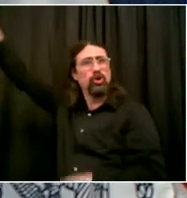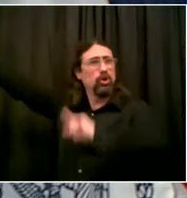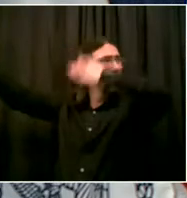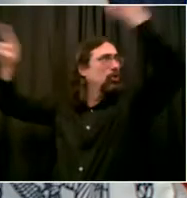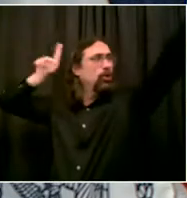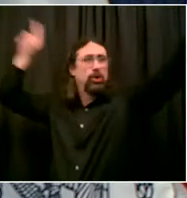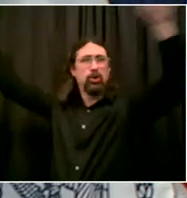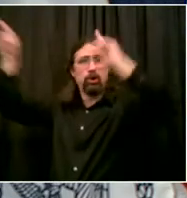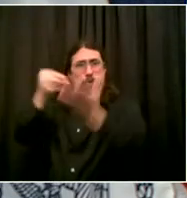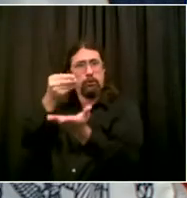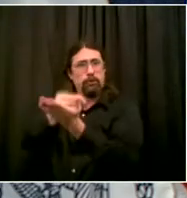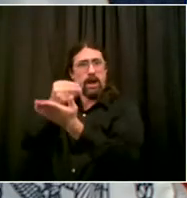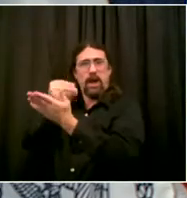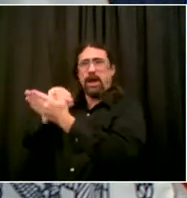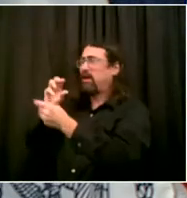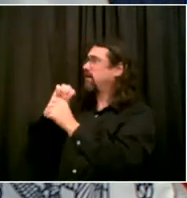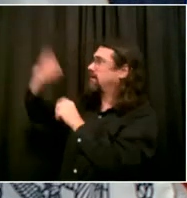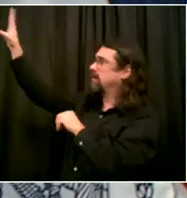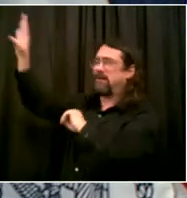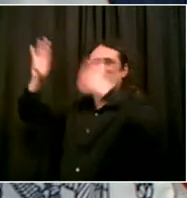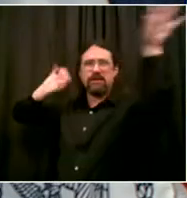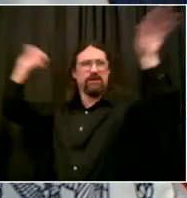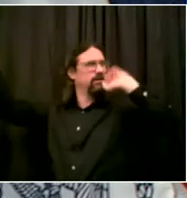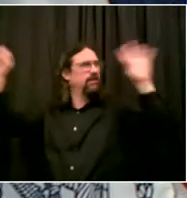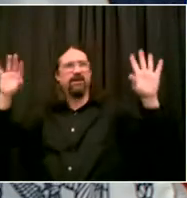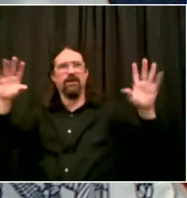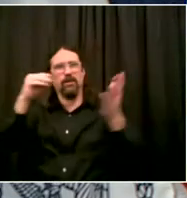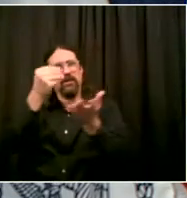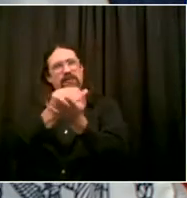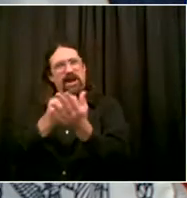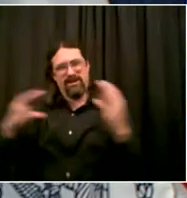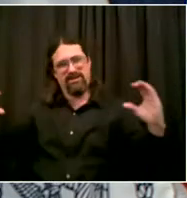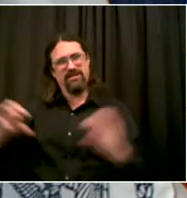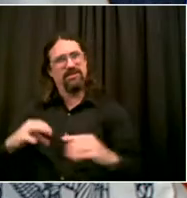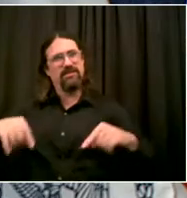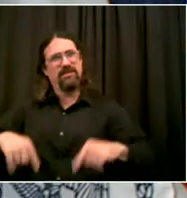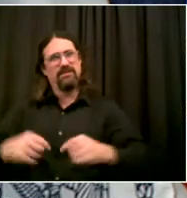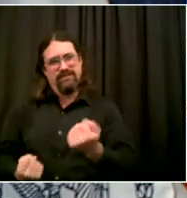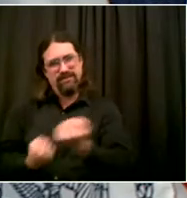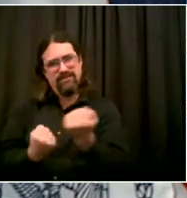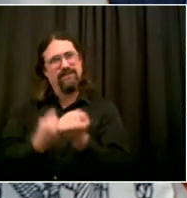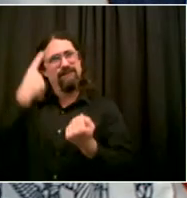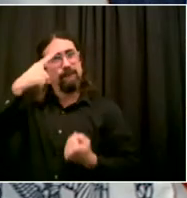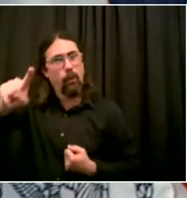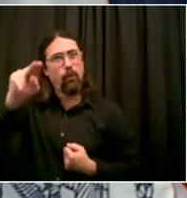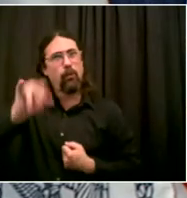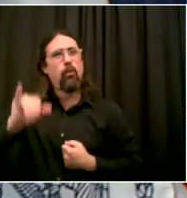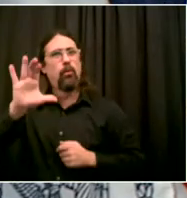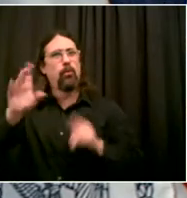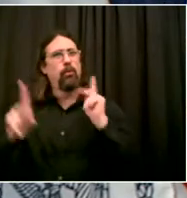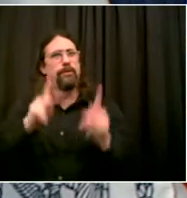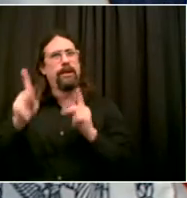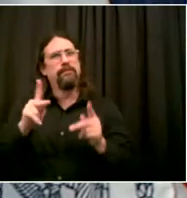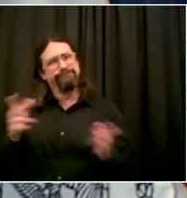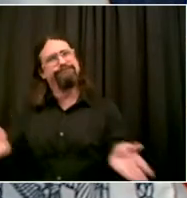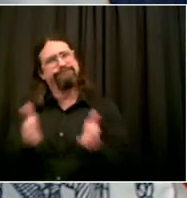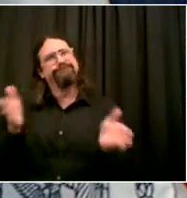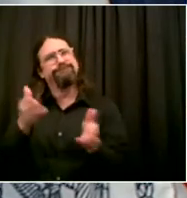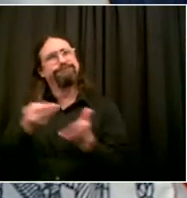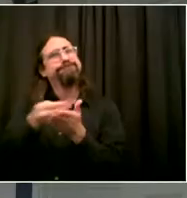And since we have a guest with us, Rosanna, tell us again, Fajas La Grenoie. Tell us